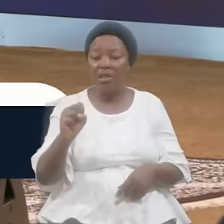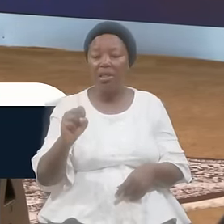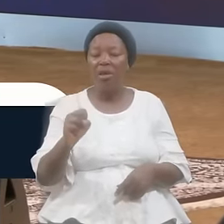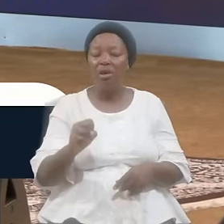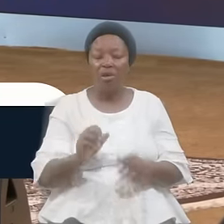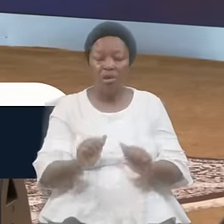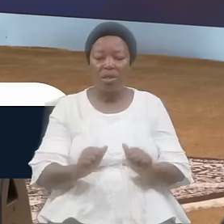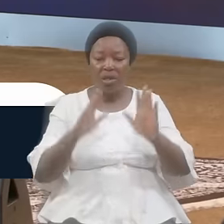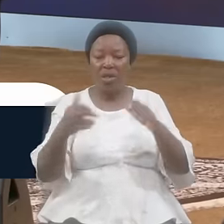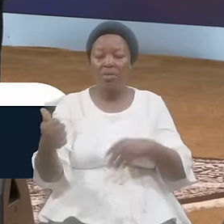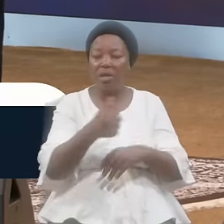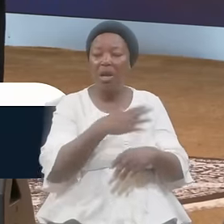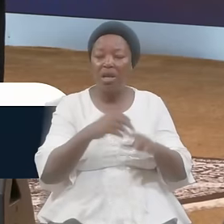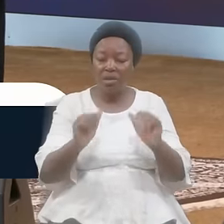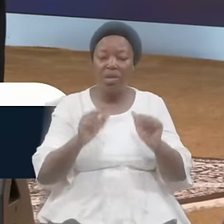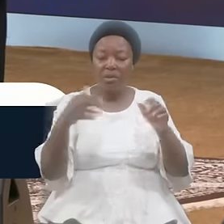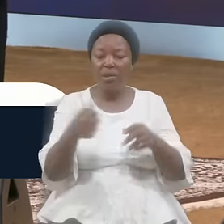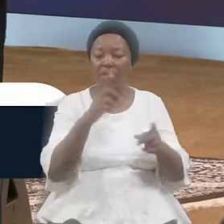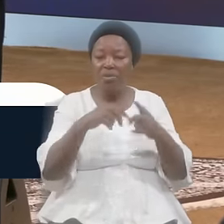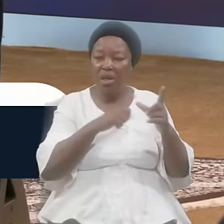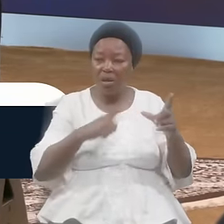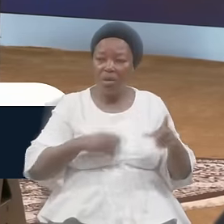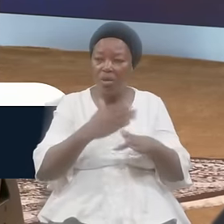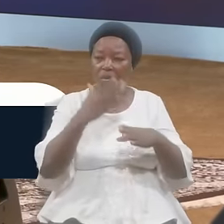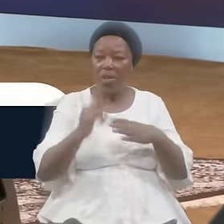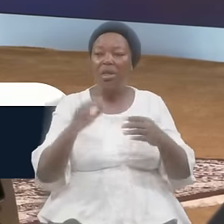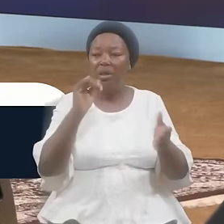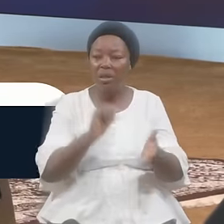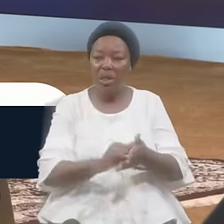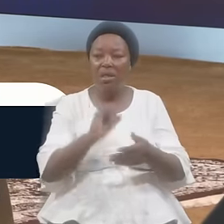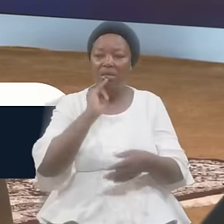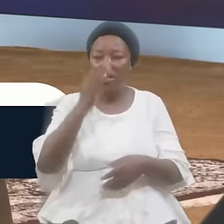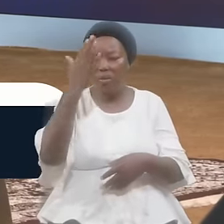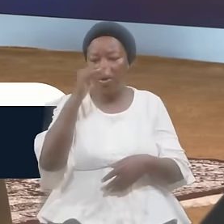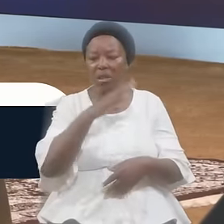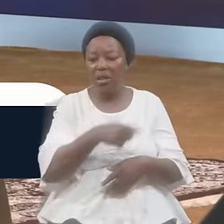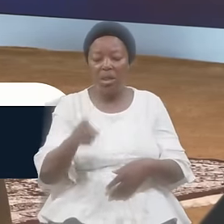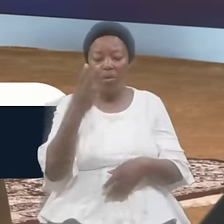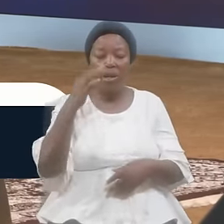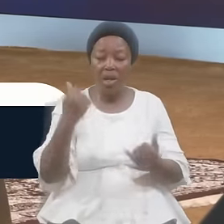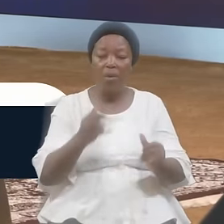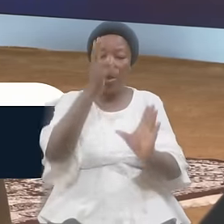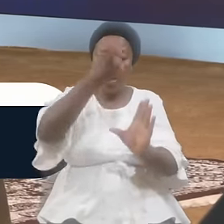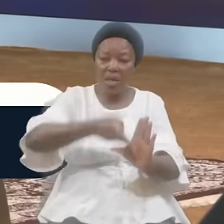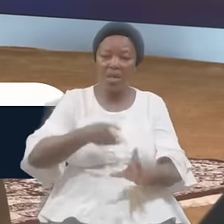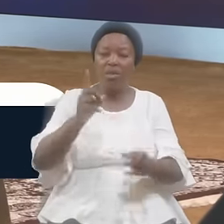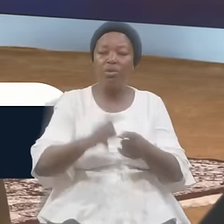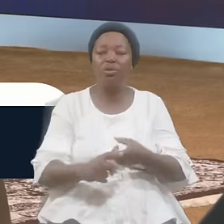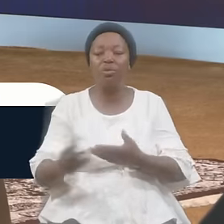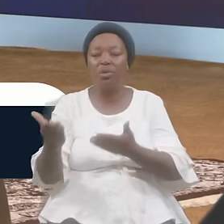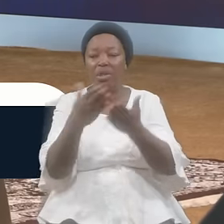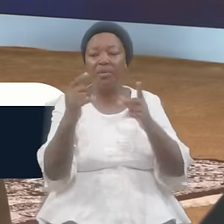To The Lord That Is Why They Were Now Enlisted To Serve The